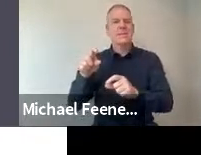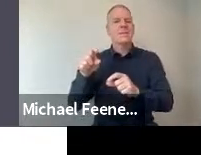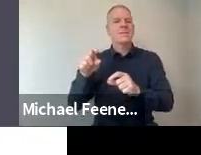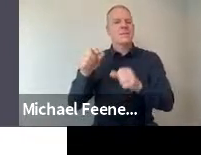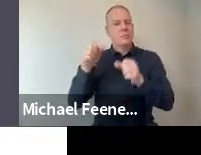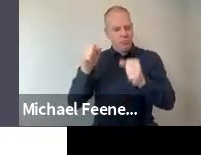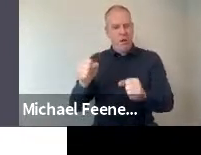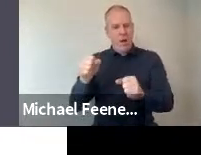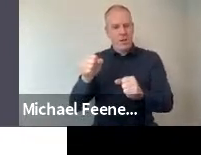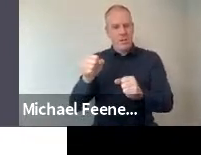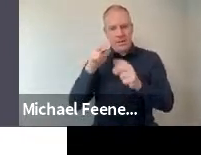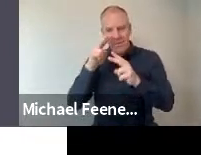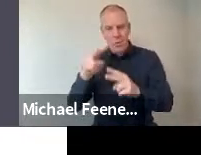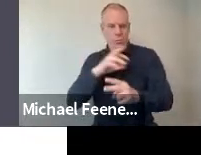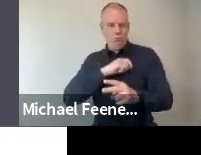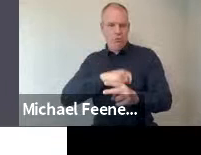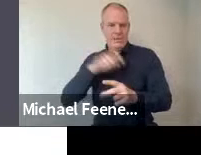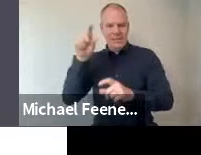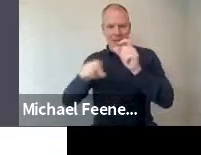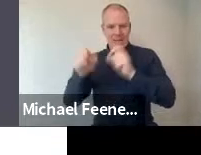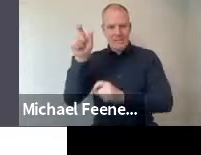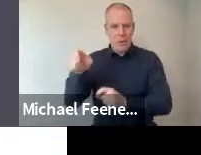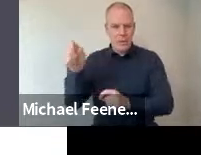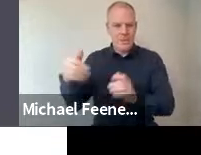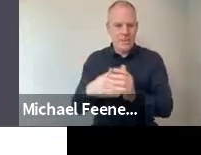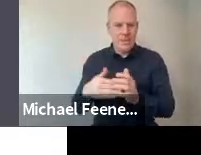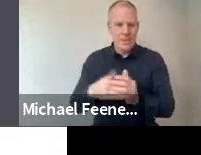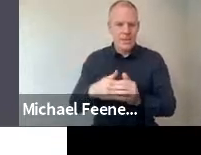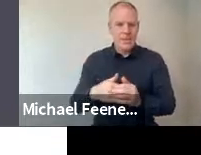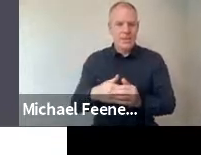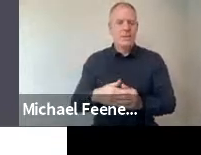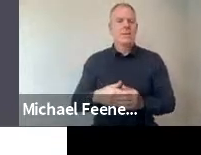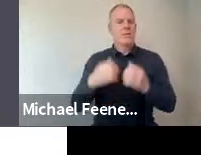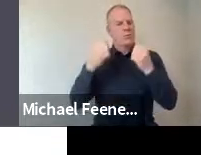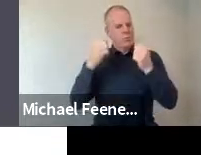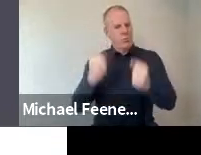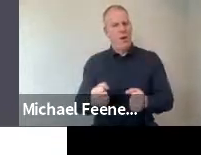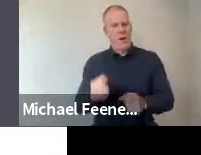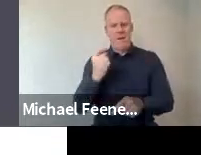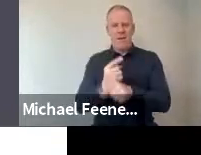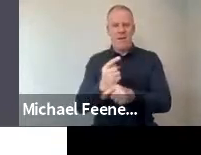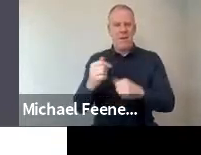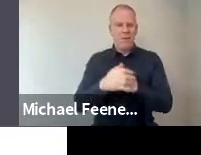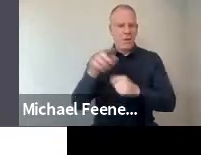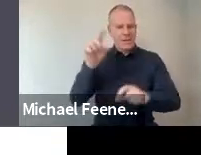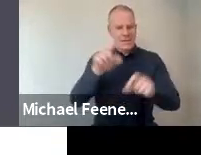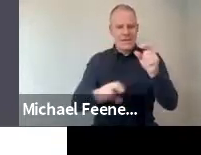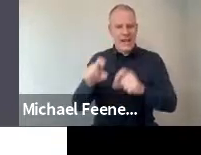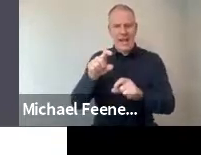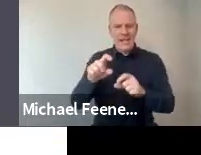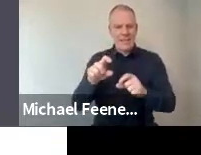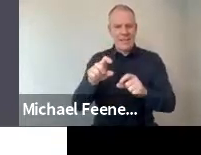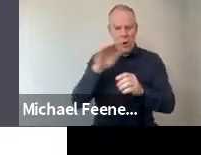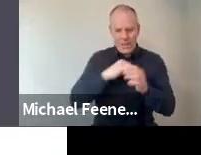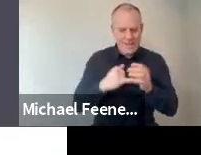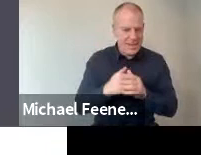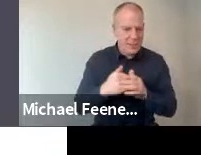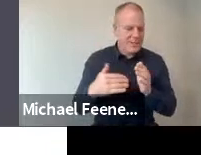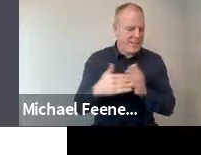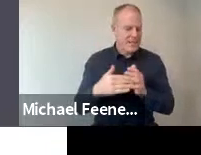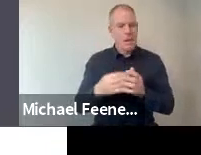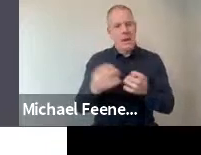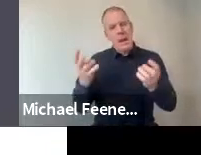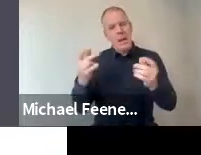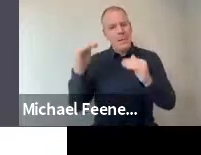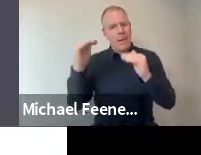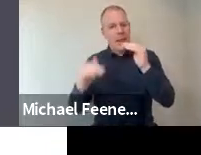scientists. So very strong majorities, particularly for science as an institution, a little bit